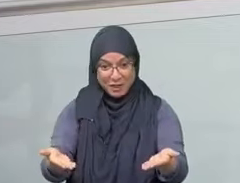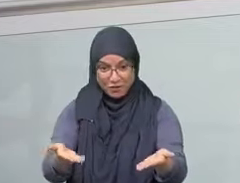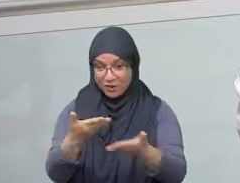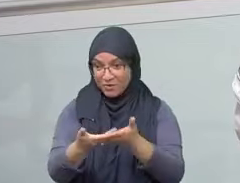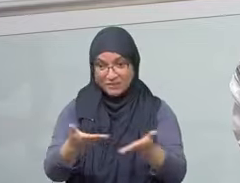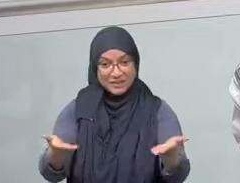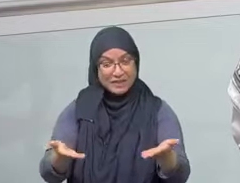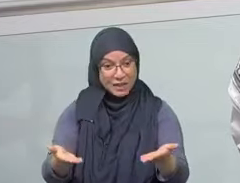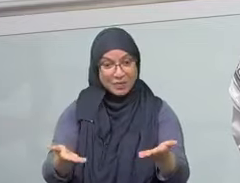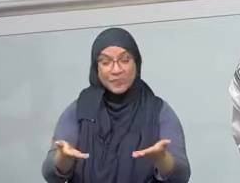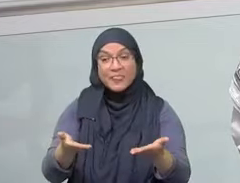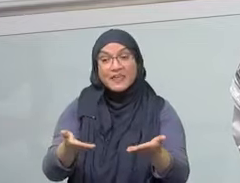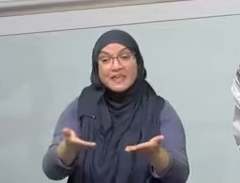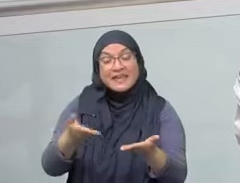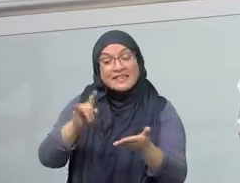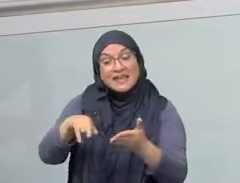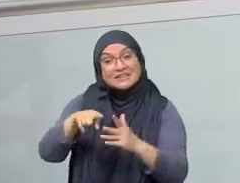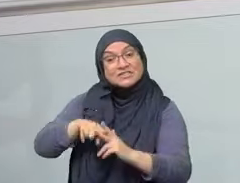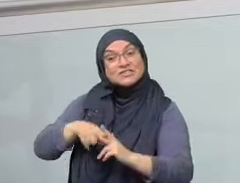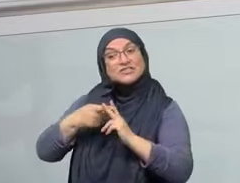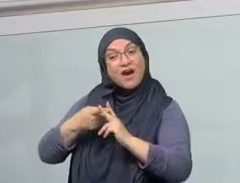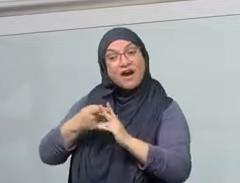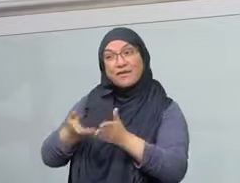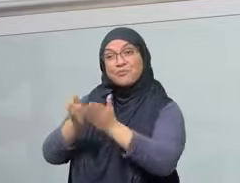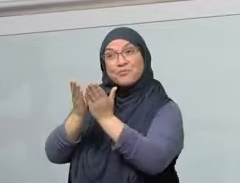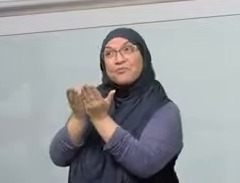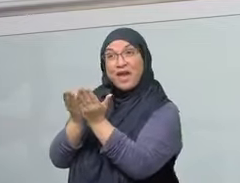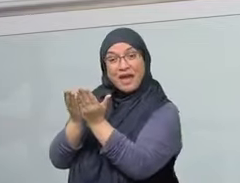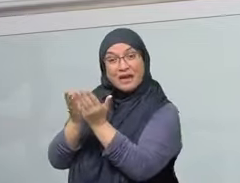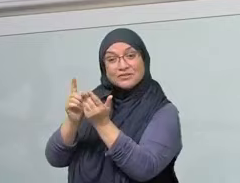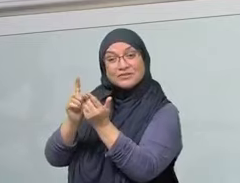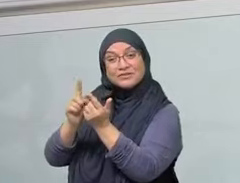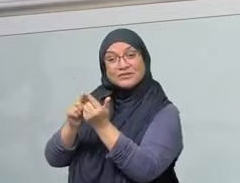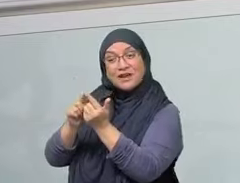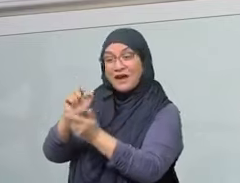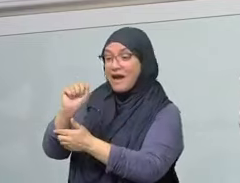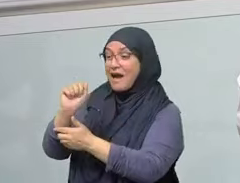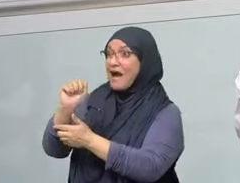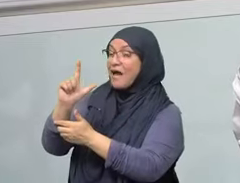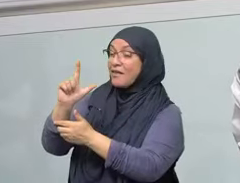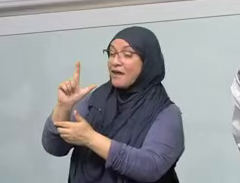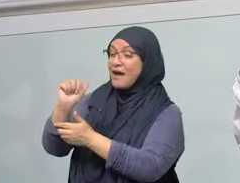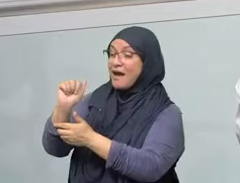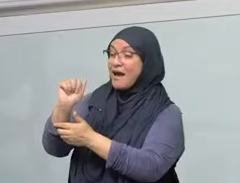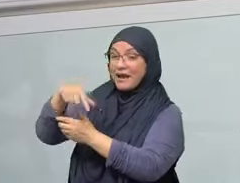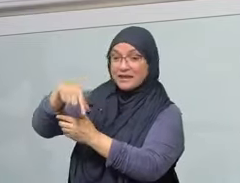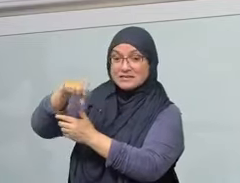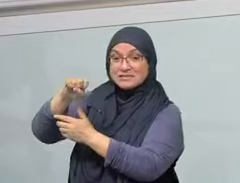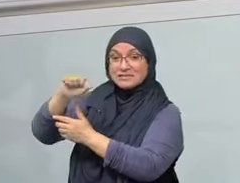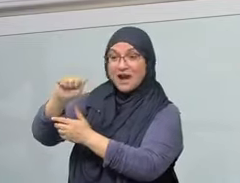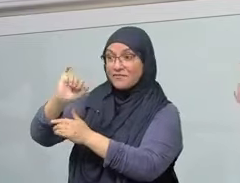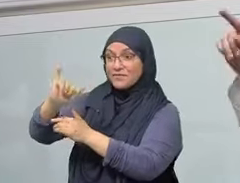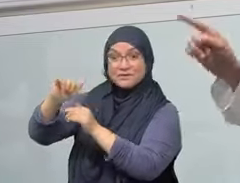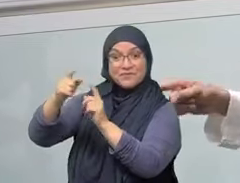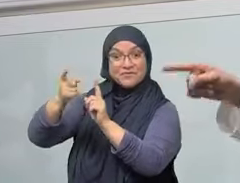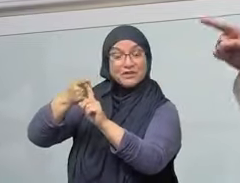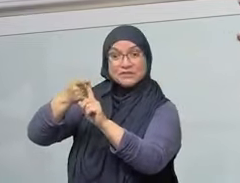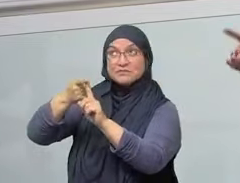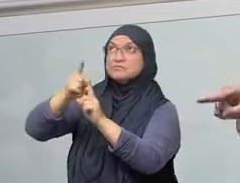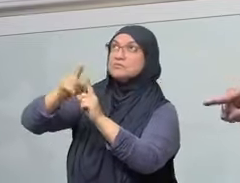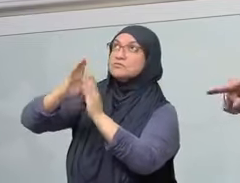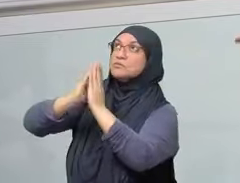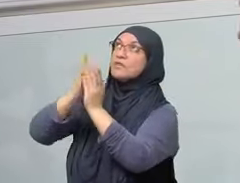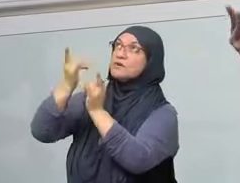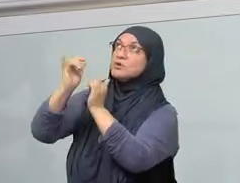a trip to both of them. Allahumma ameen. So much so that Ibn Umar radiyallahu ta'ala anhumma used to travel from Al